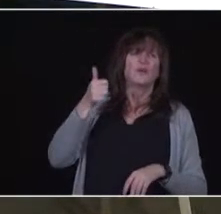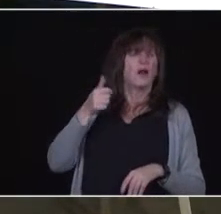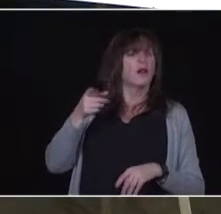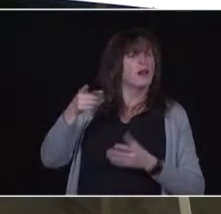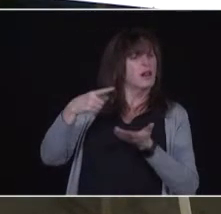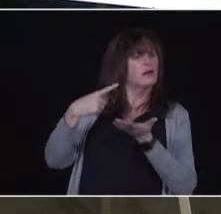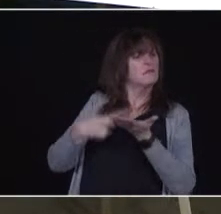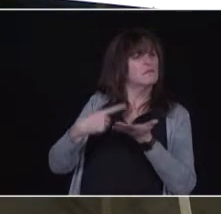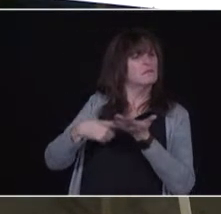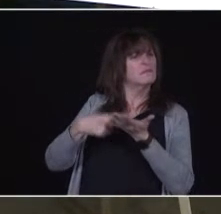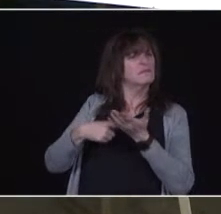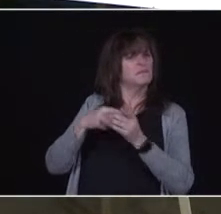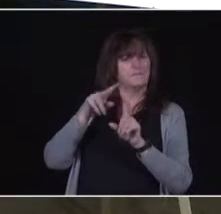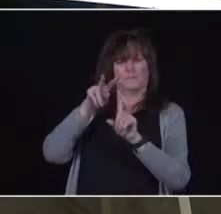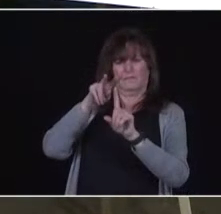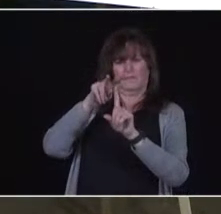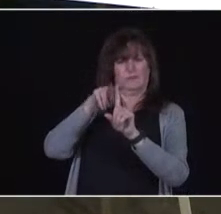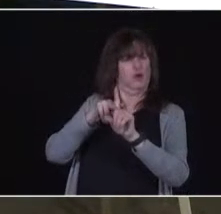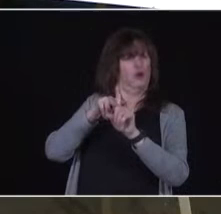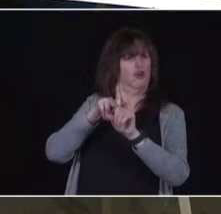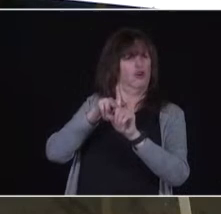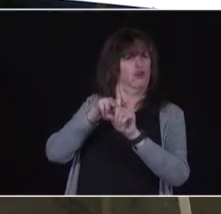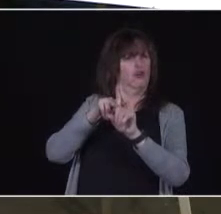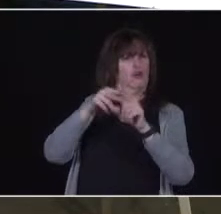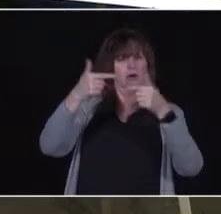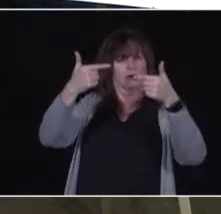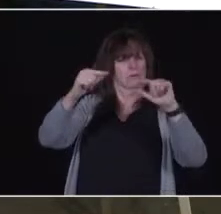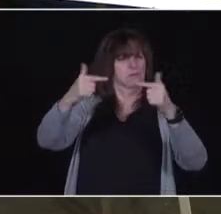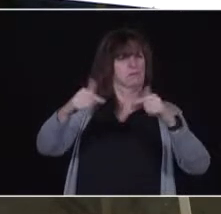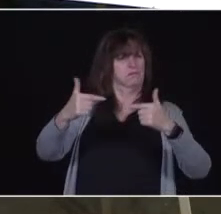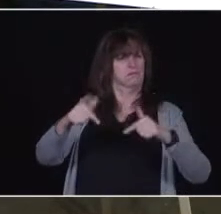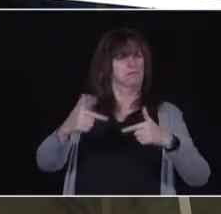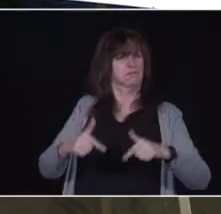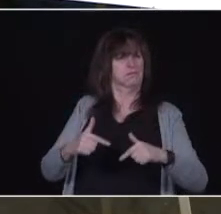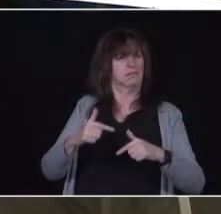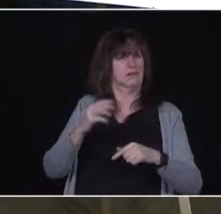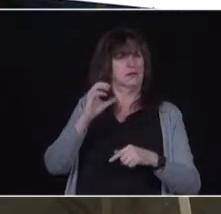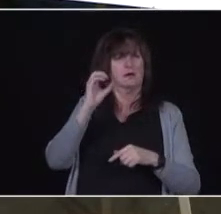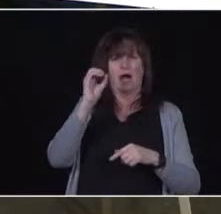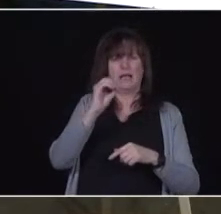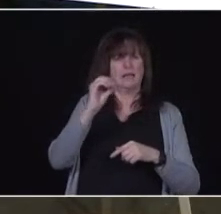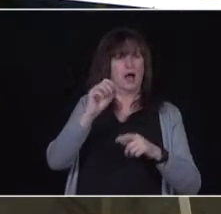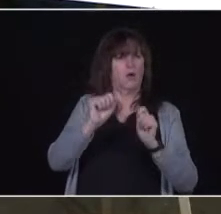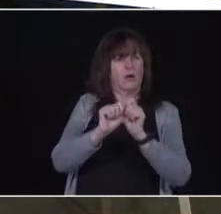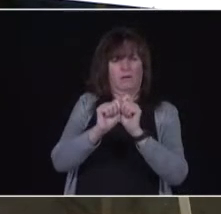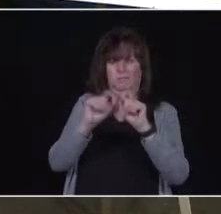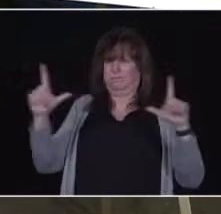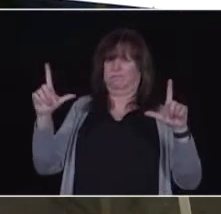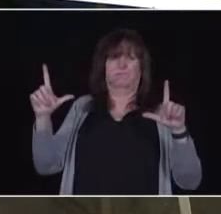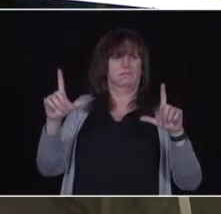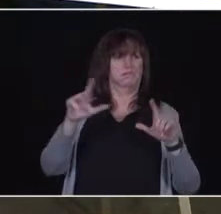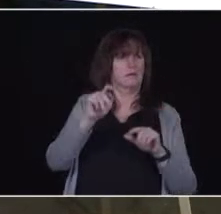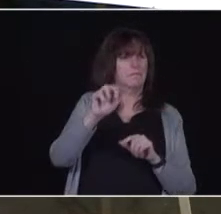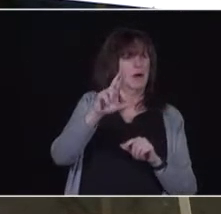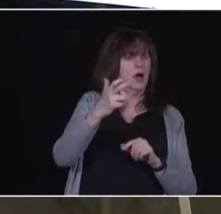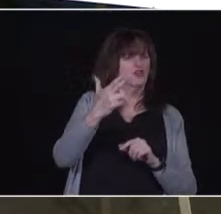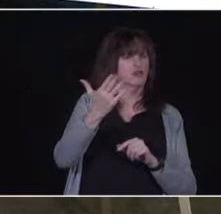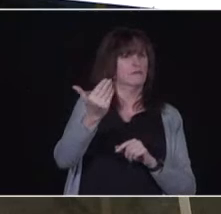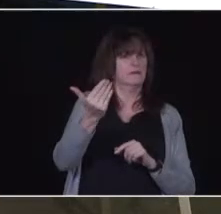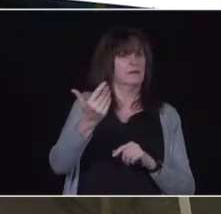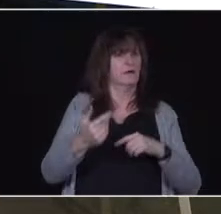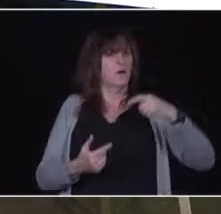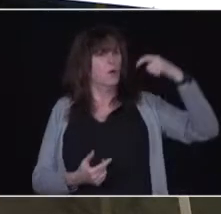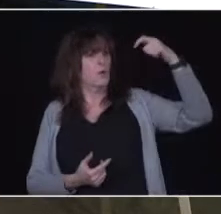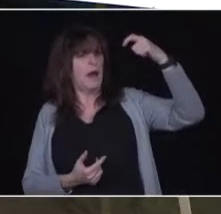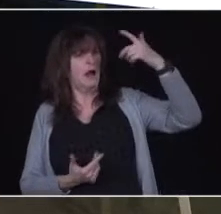Ontario's won't be live until March 15? We've seen in Alberta and Quebec, for instance, their site's going live this week and